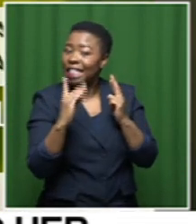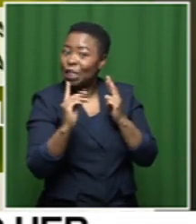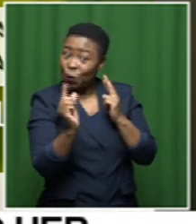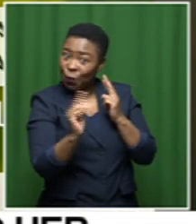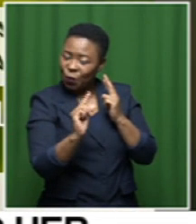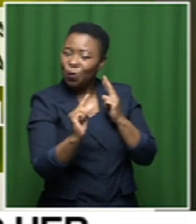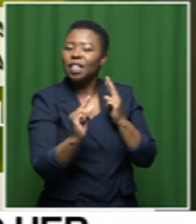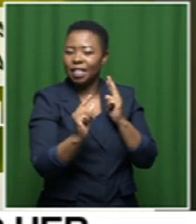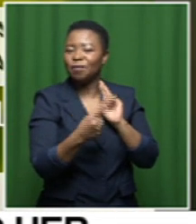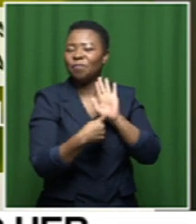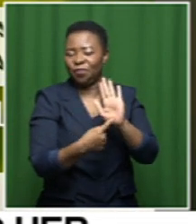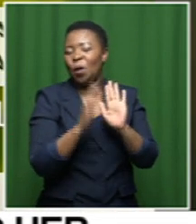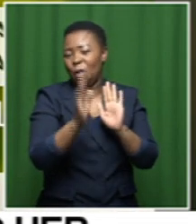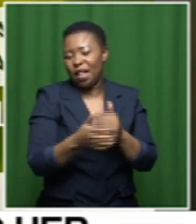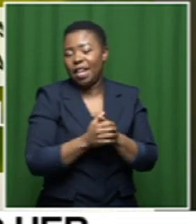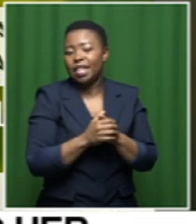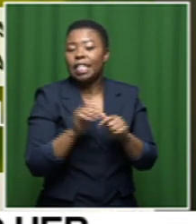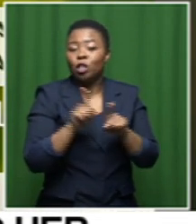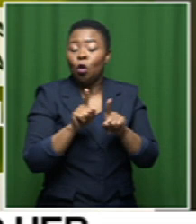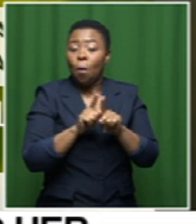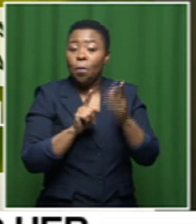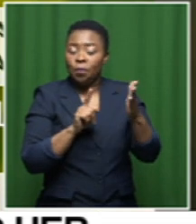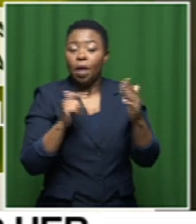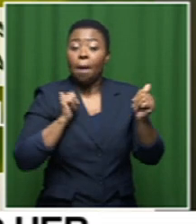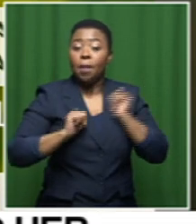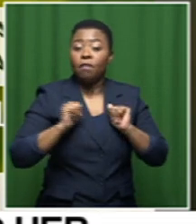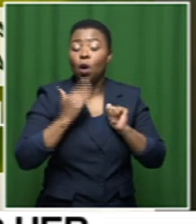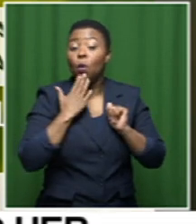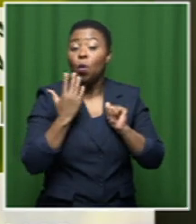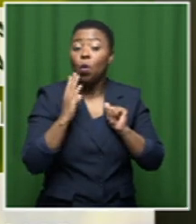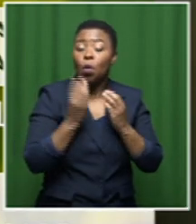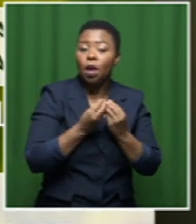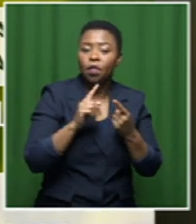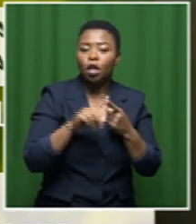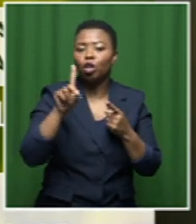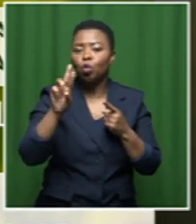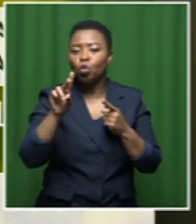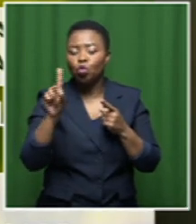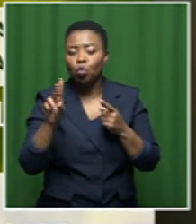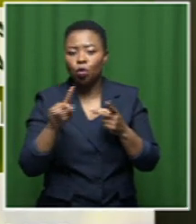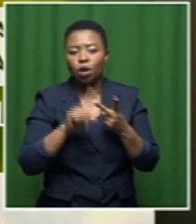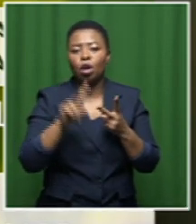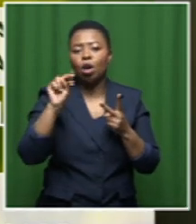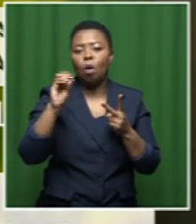coming soon and with performing alongside Tutubowani and